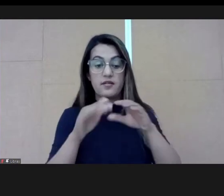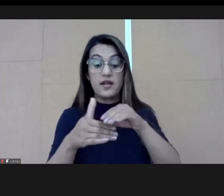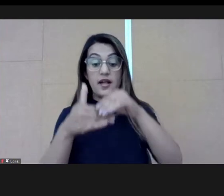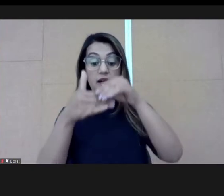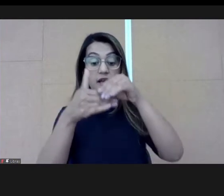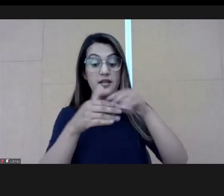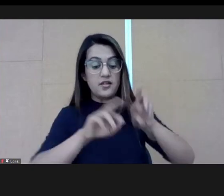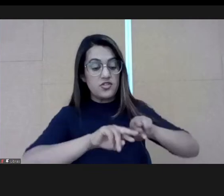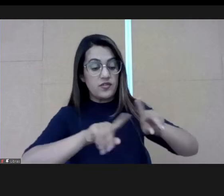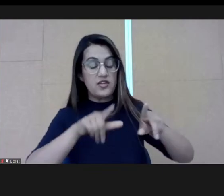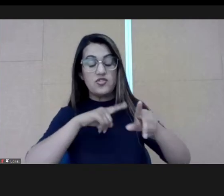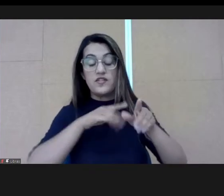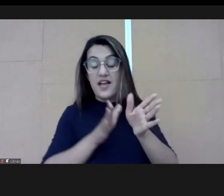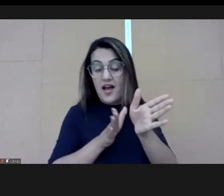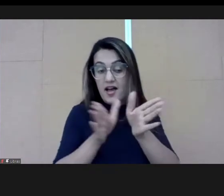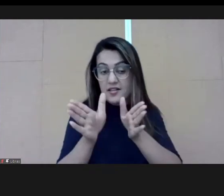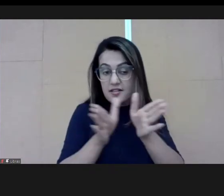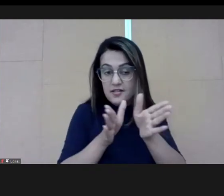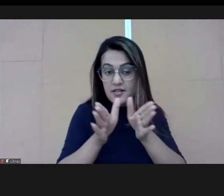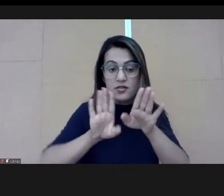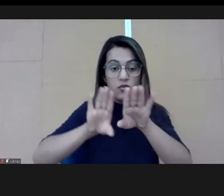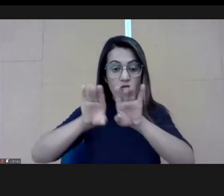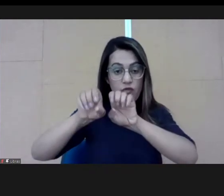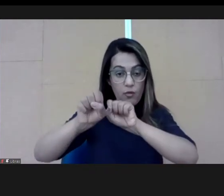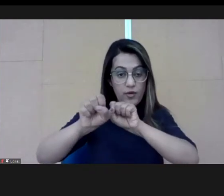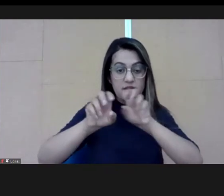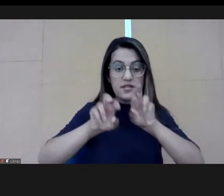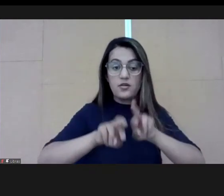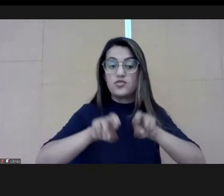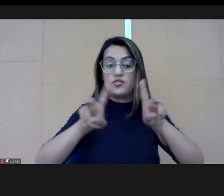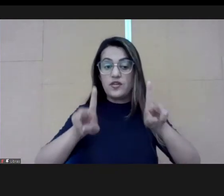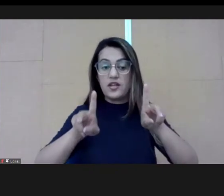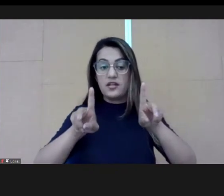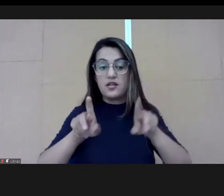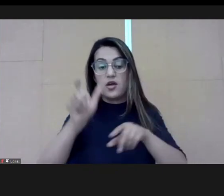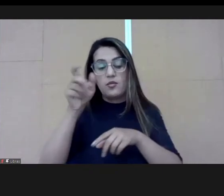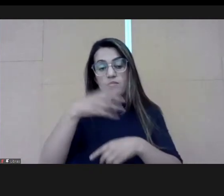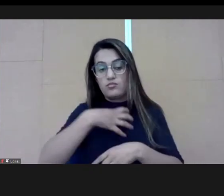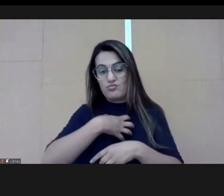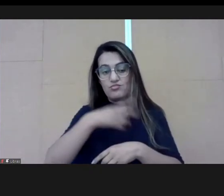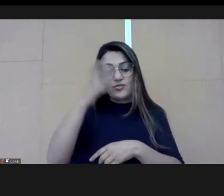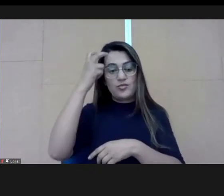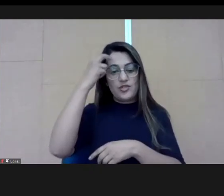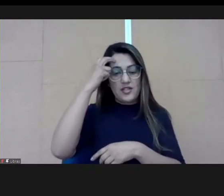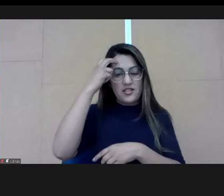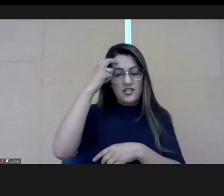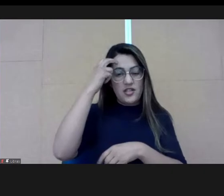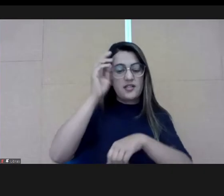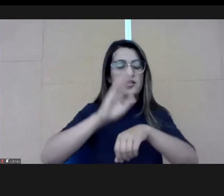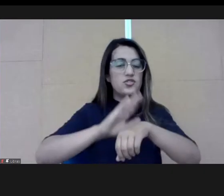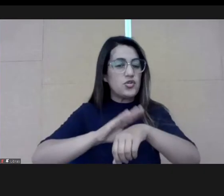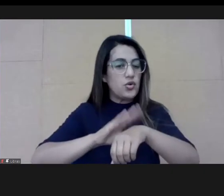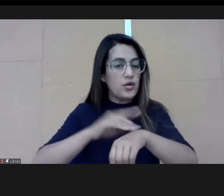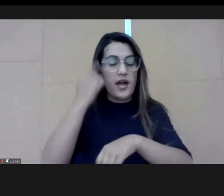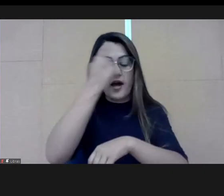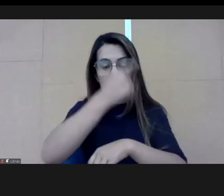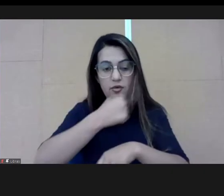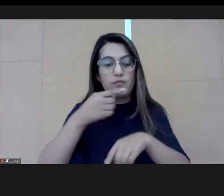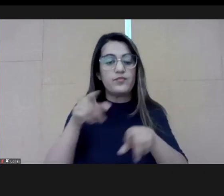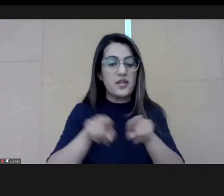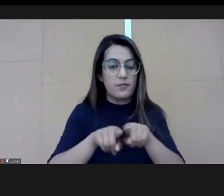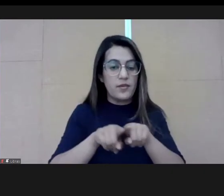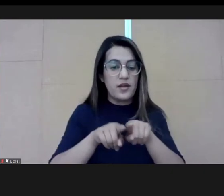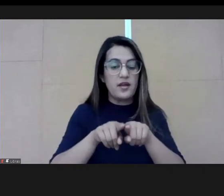needed that different leaders had access to different trainings. Because of their demand. Because of their time.